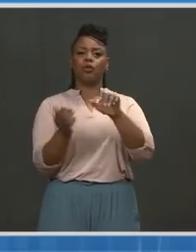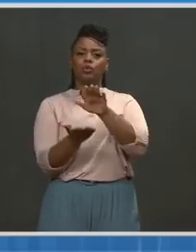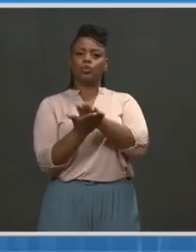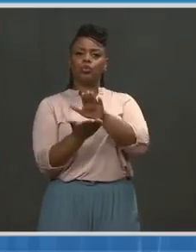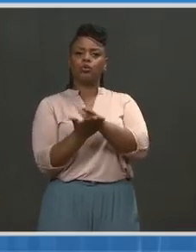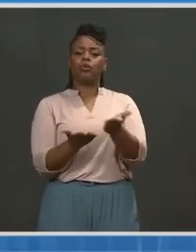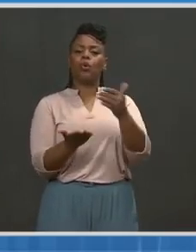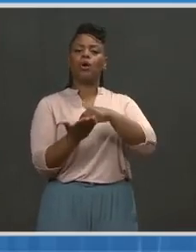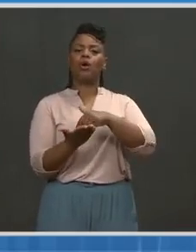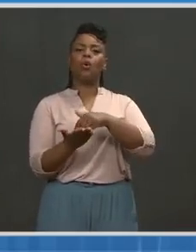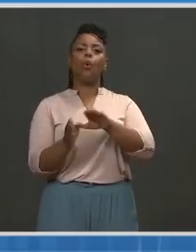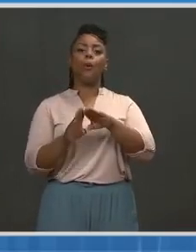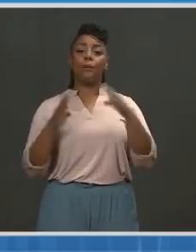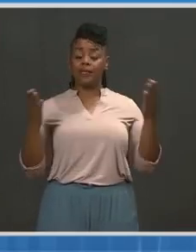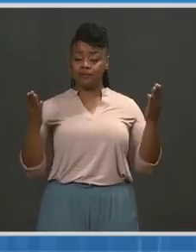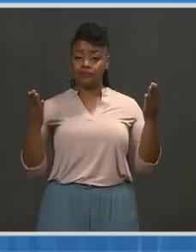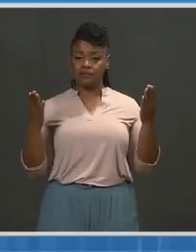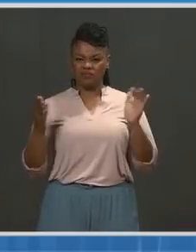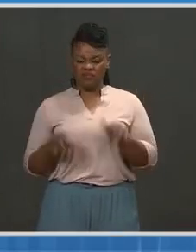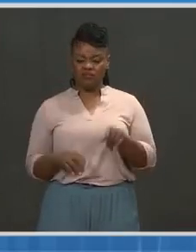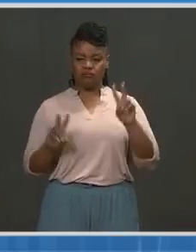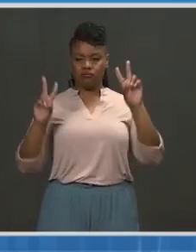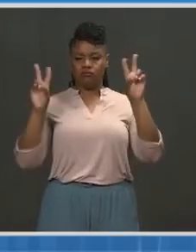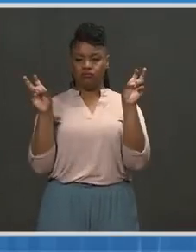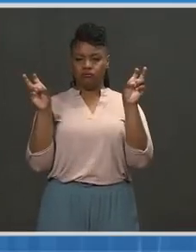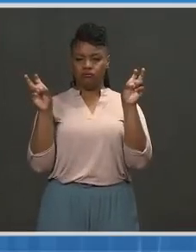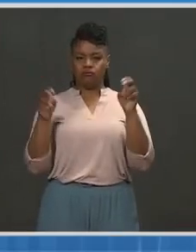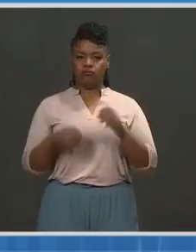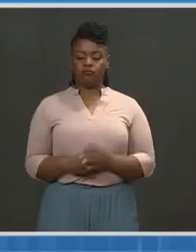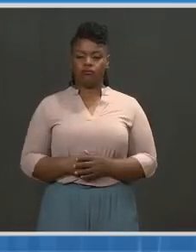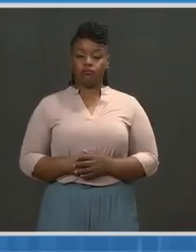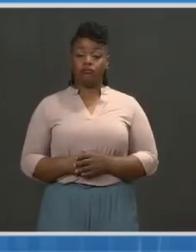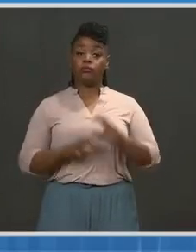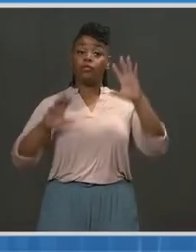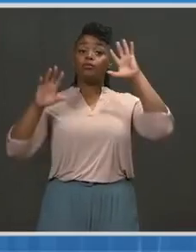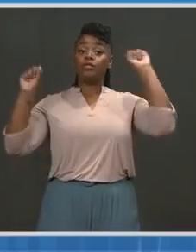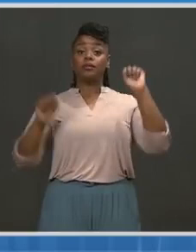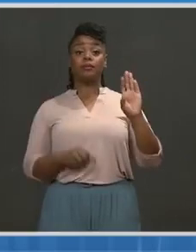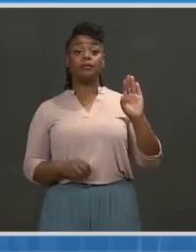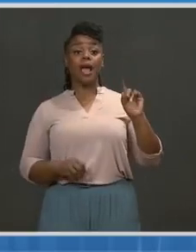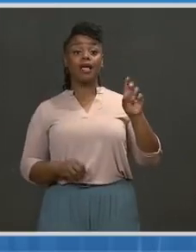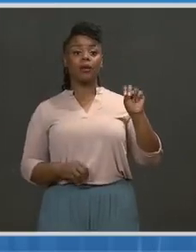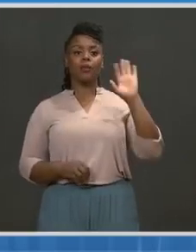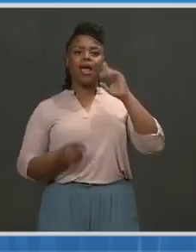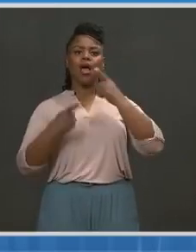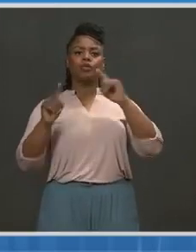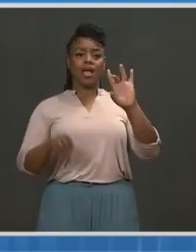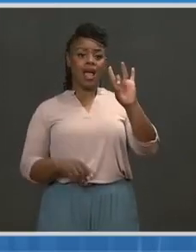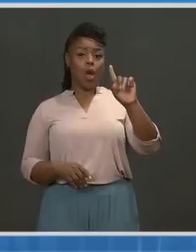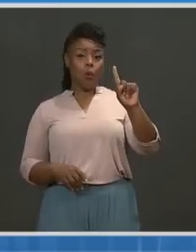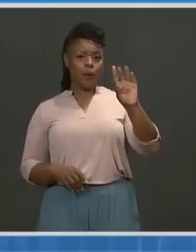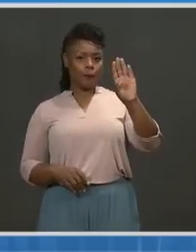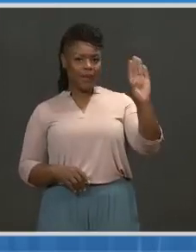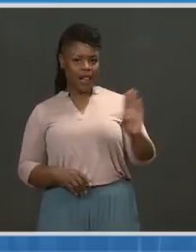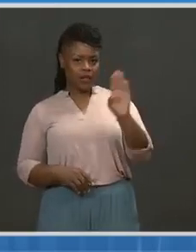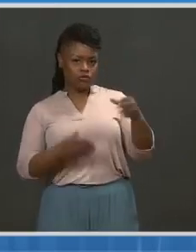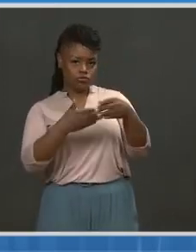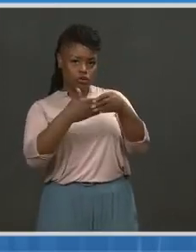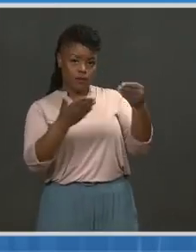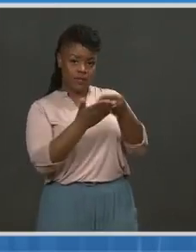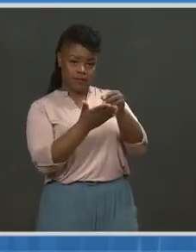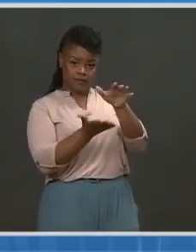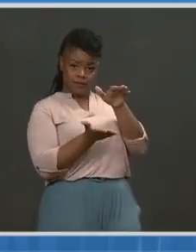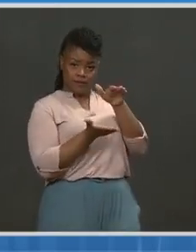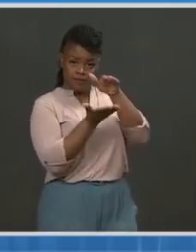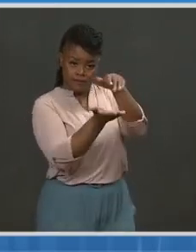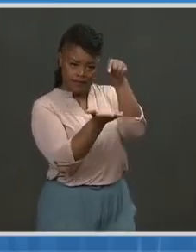School Reopening Summit, President Biden will announce that $81 billion in American Rescue Plan